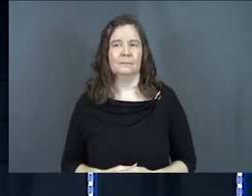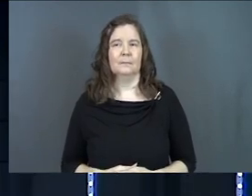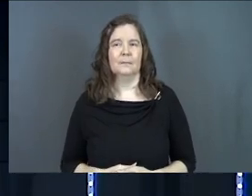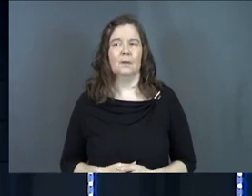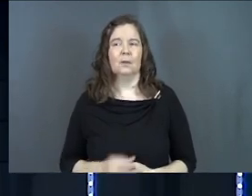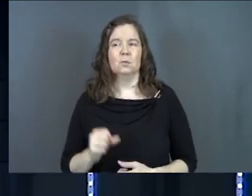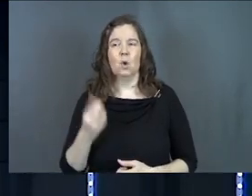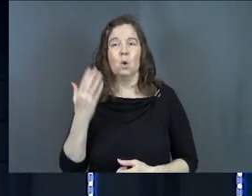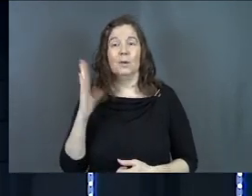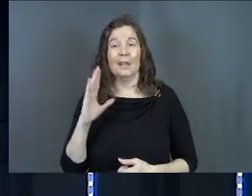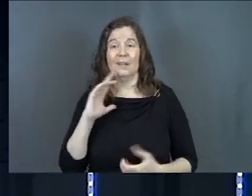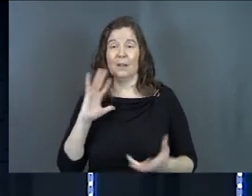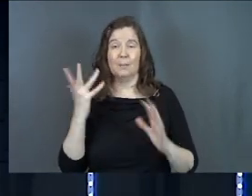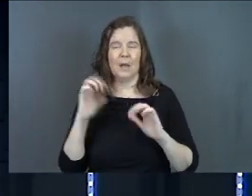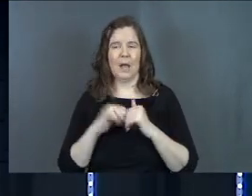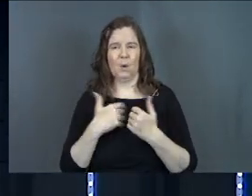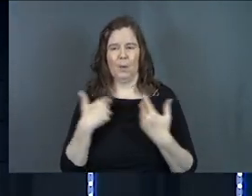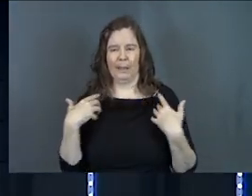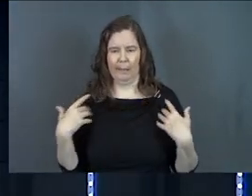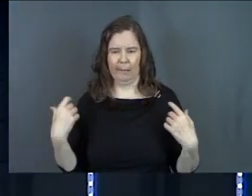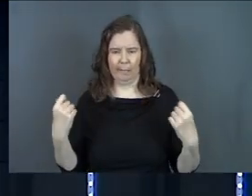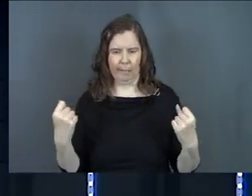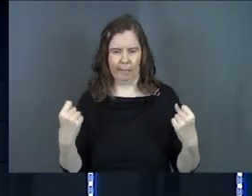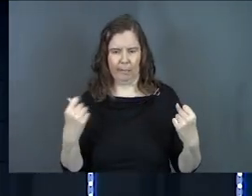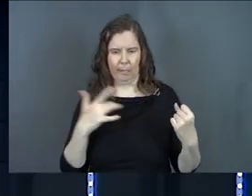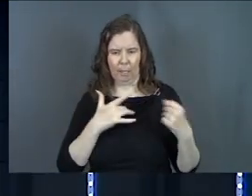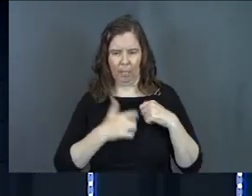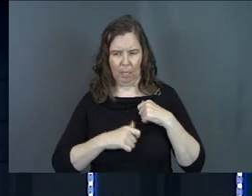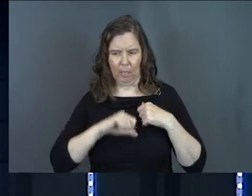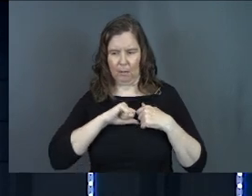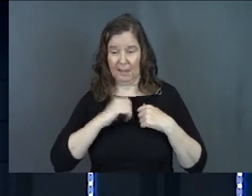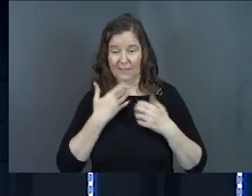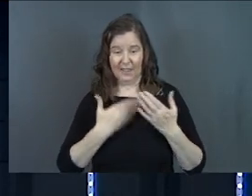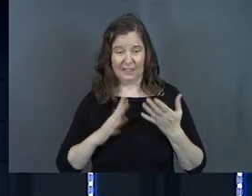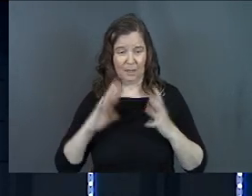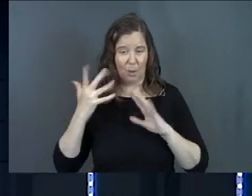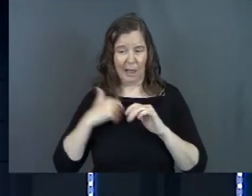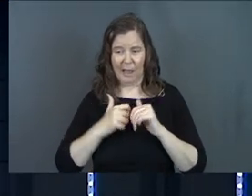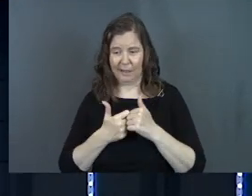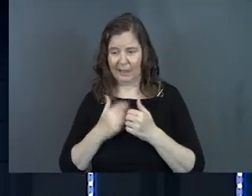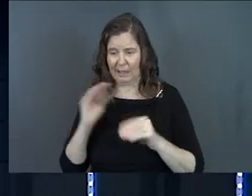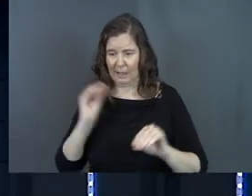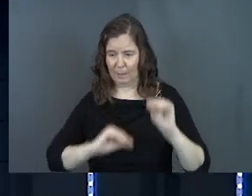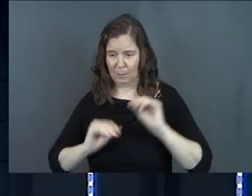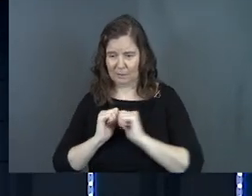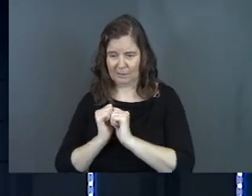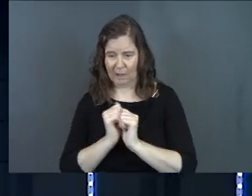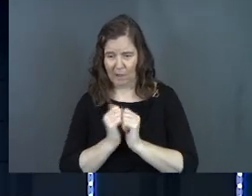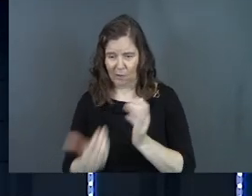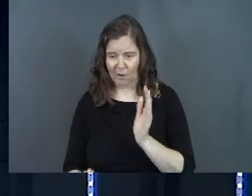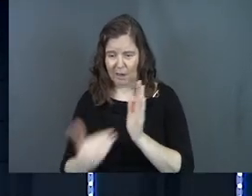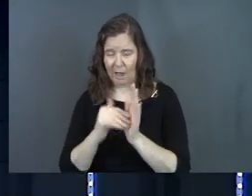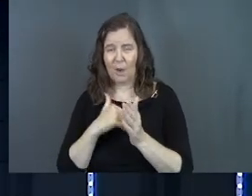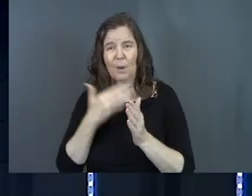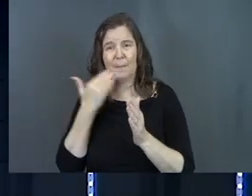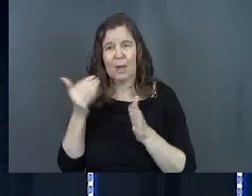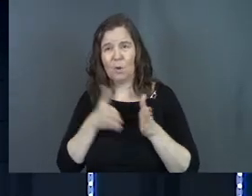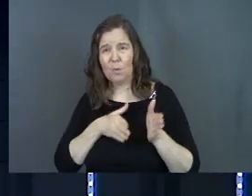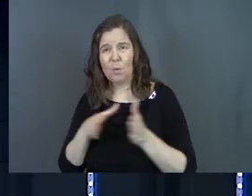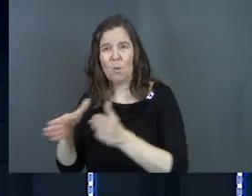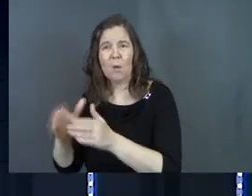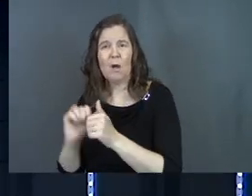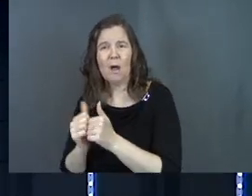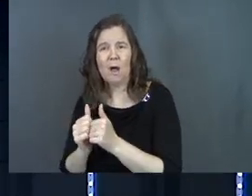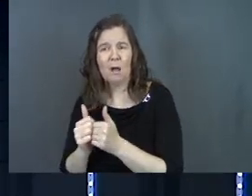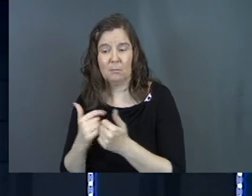And so, God, if I'm a mess, how do I get healed? If I'm a mess, if things are broken, how do they get put back together again? How do I get on a better road?